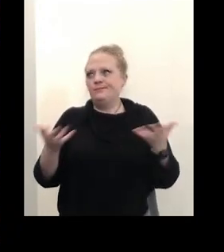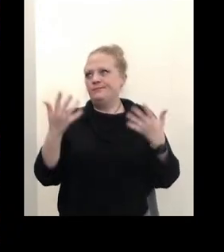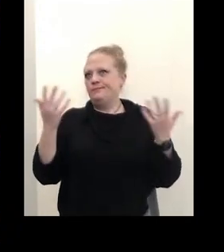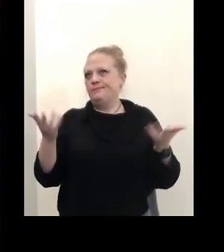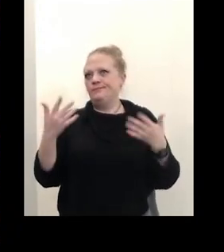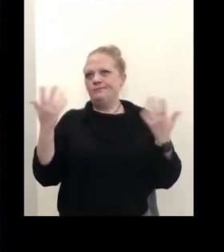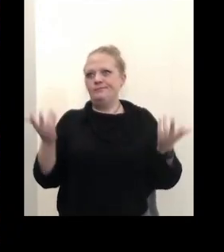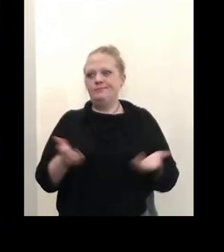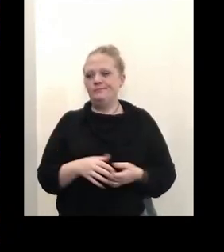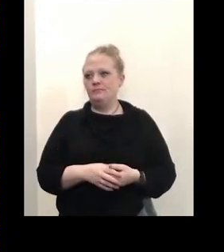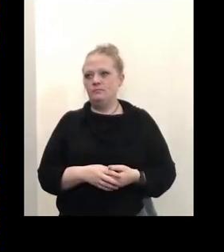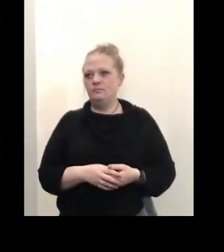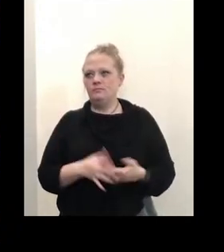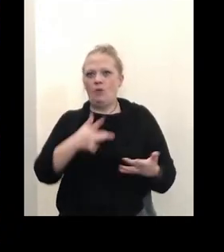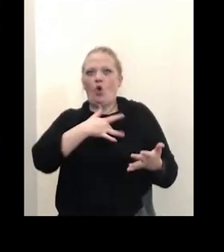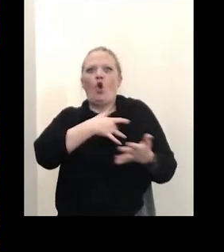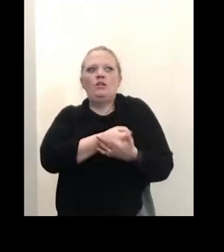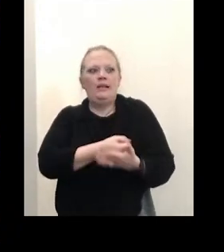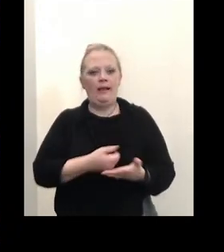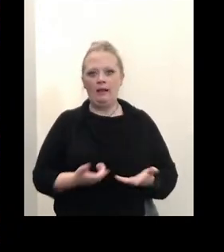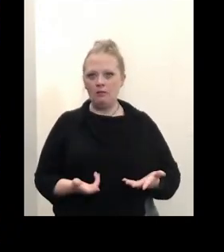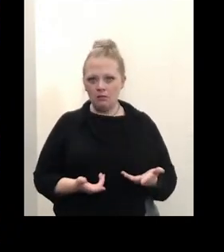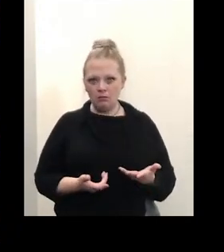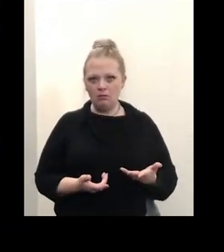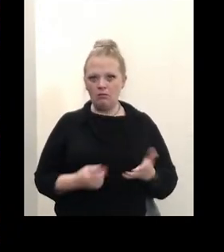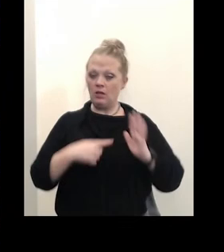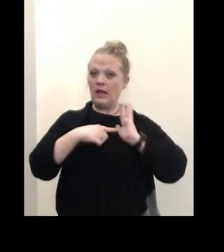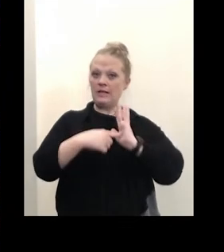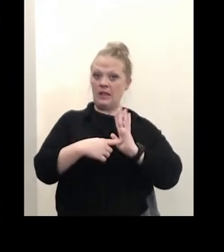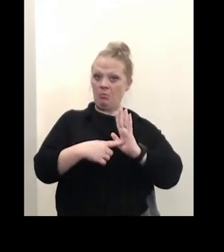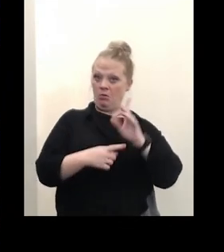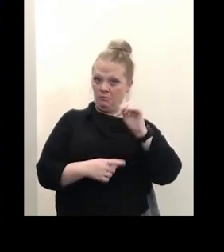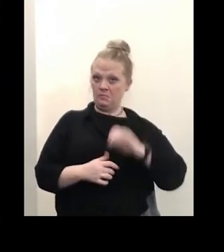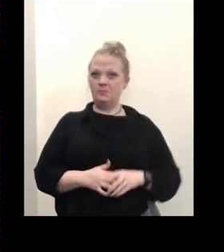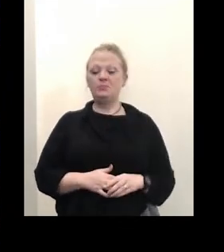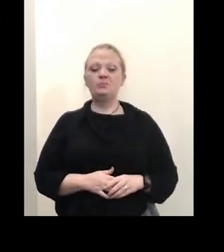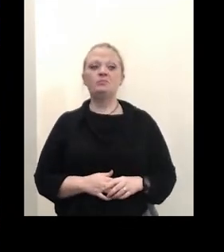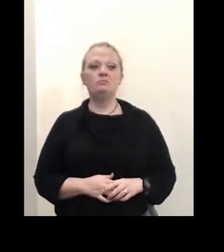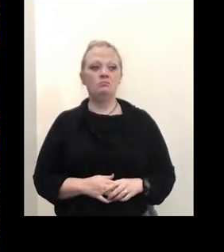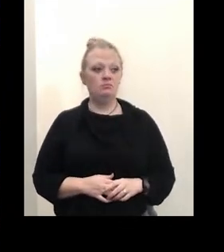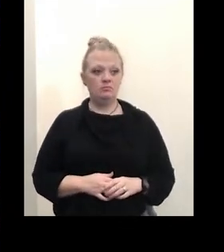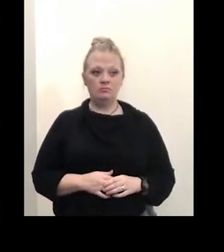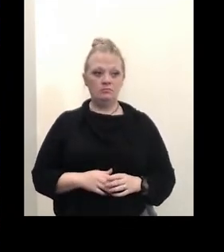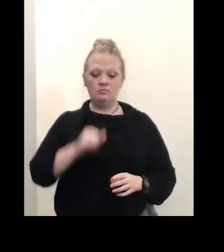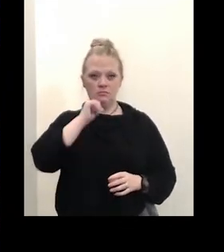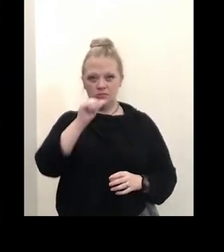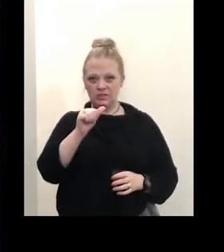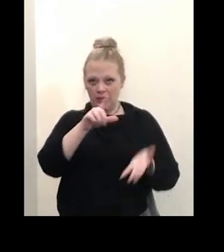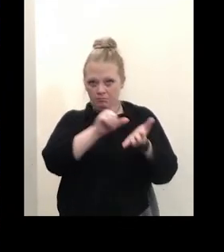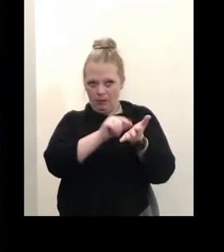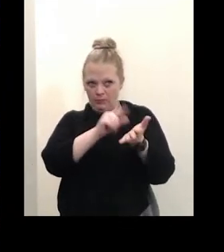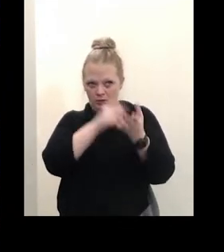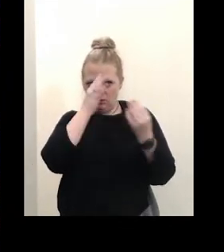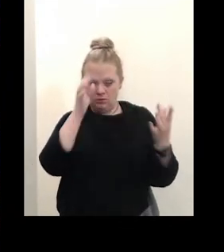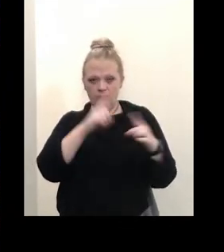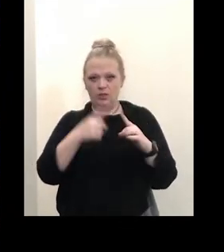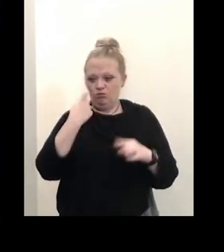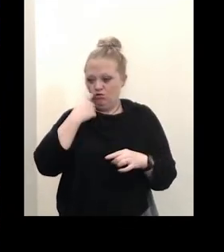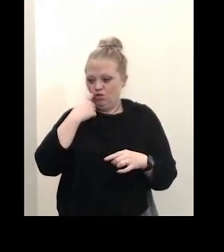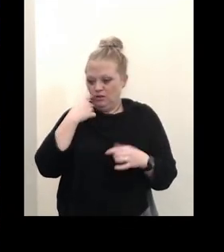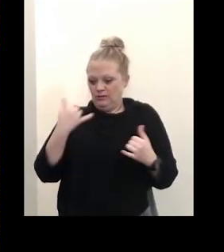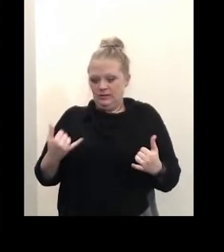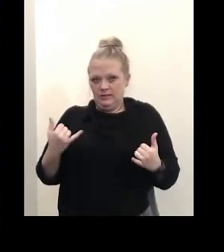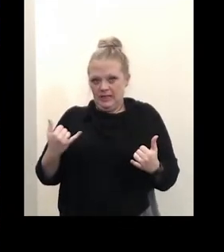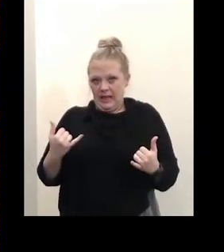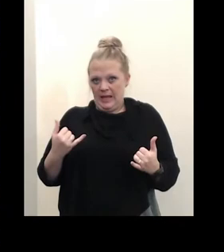uh you have a heart attack and i'll give you an example of it uh this has not been publicized but earlier today an erie county